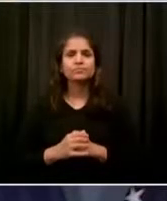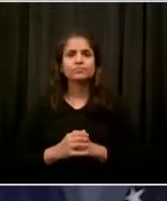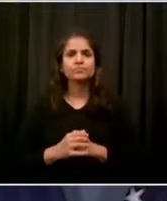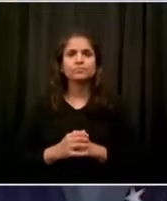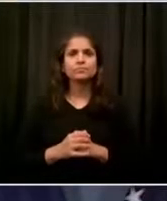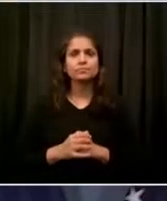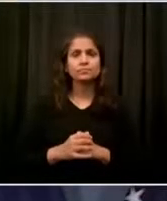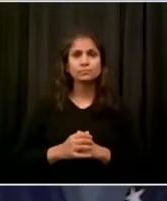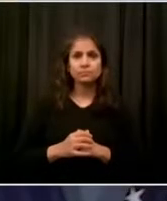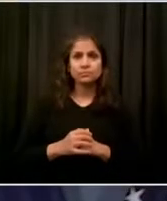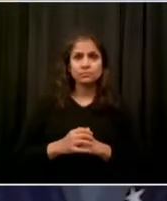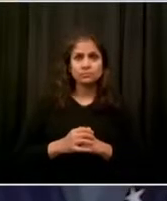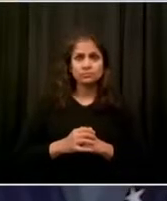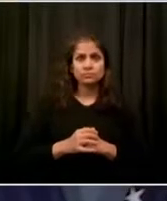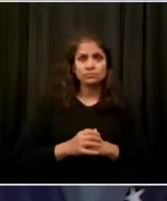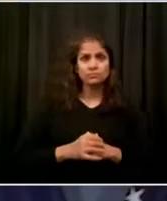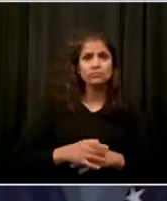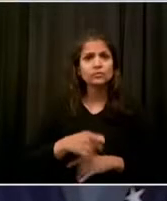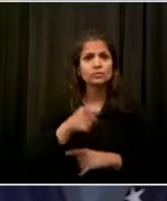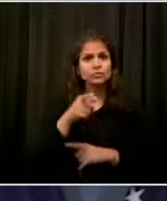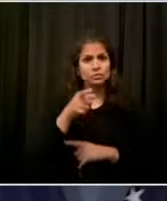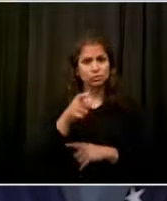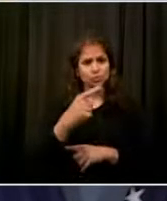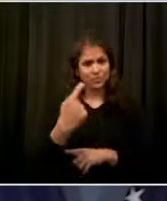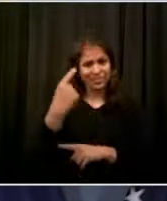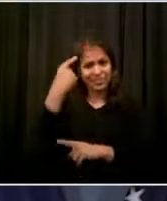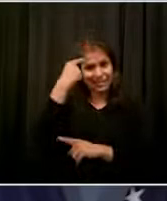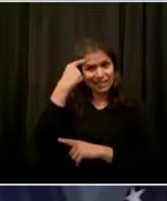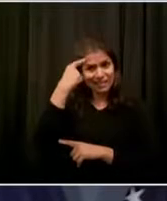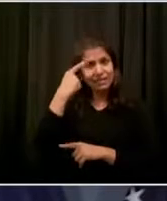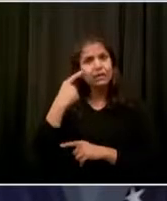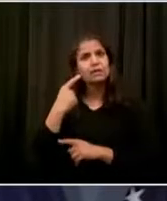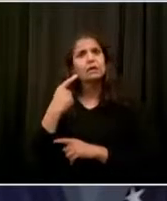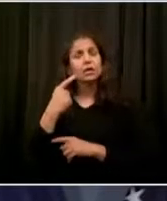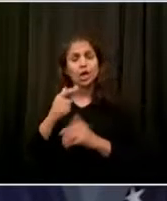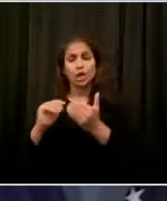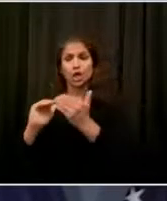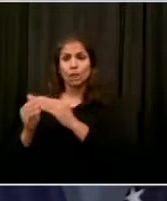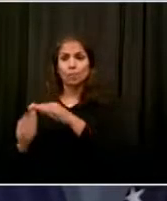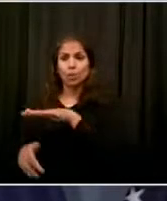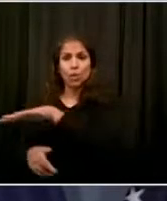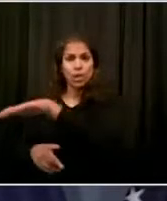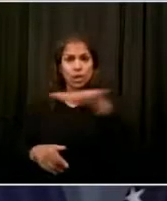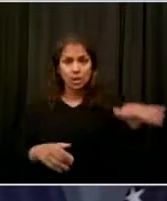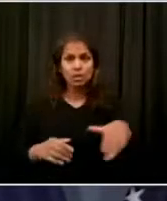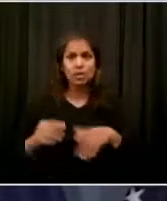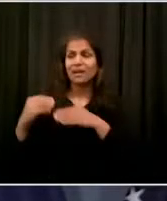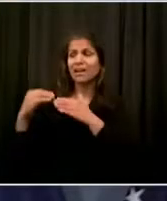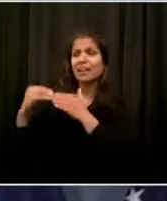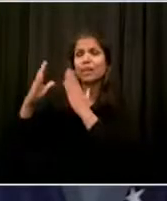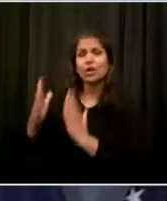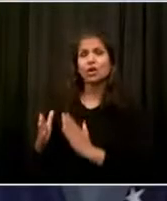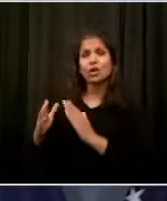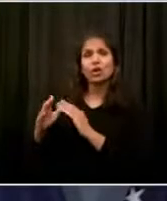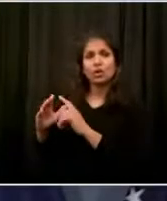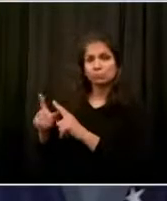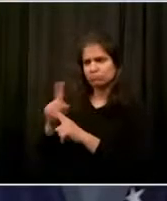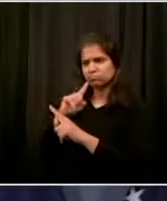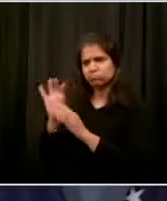leadership and activists playing a bigger role in or with the police department? And if so, to what extent?